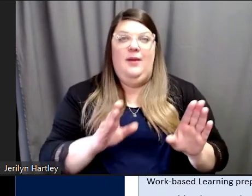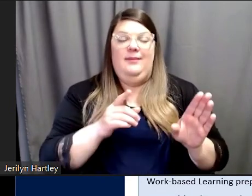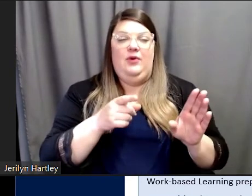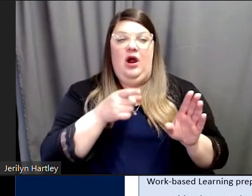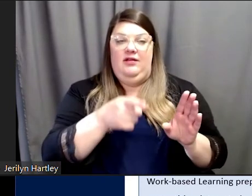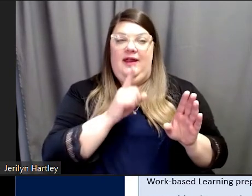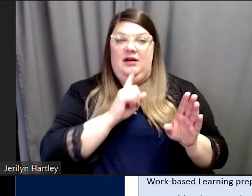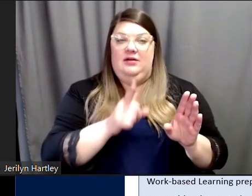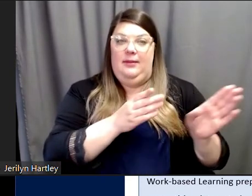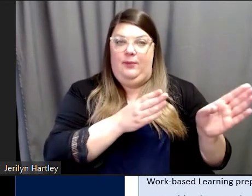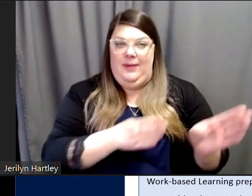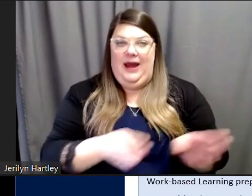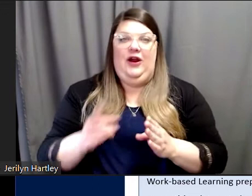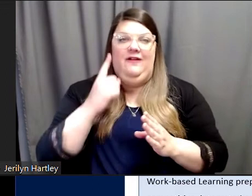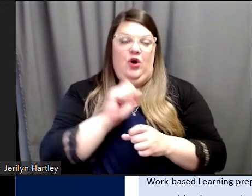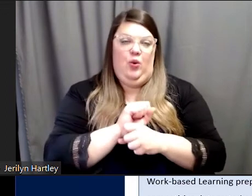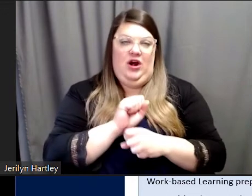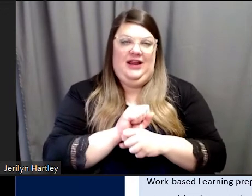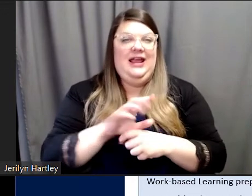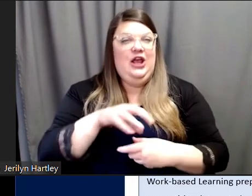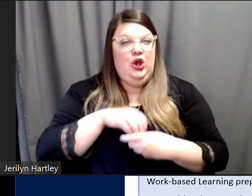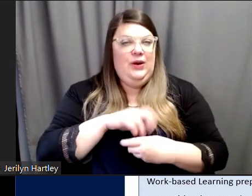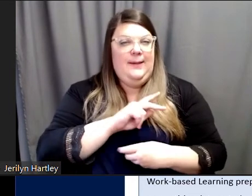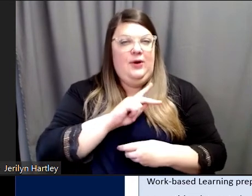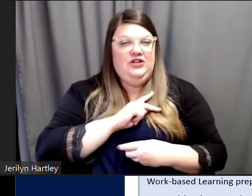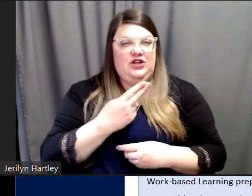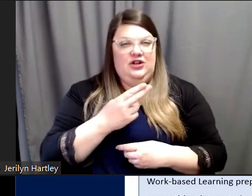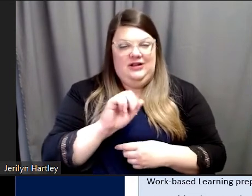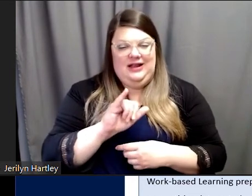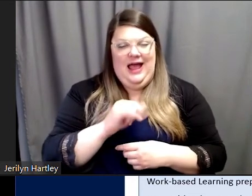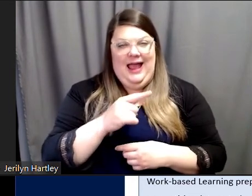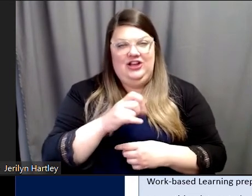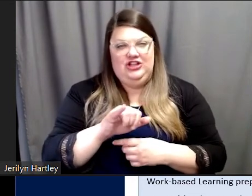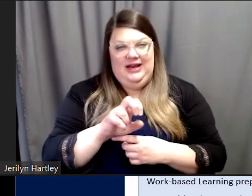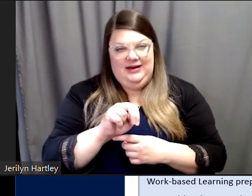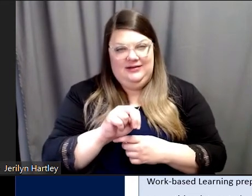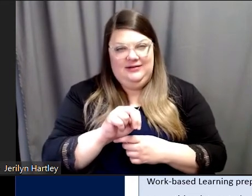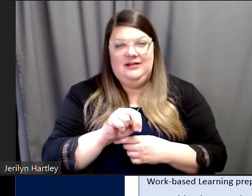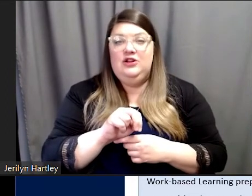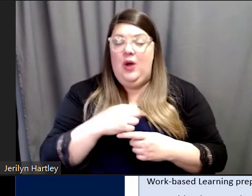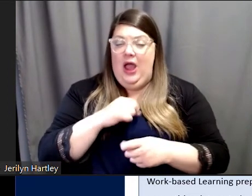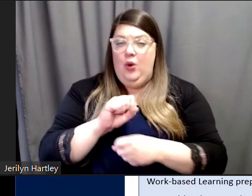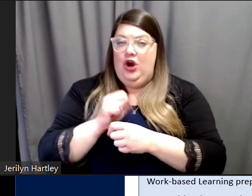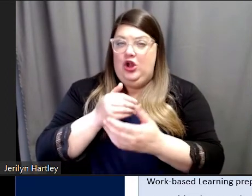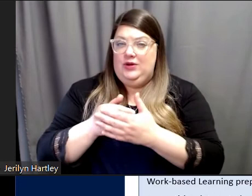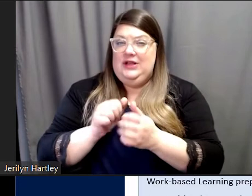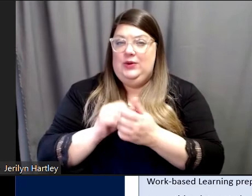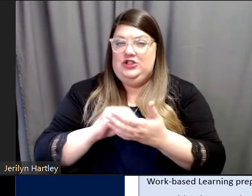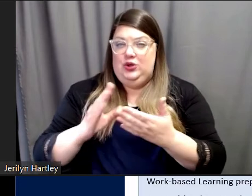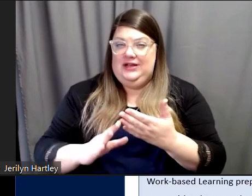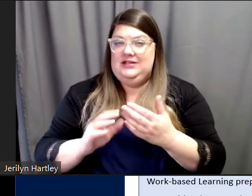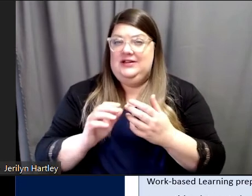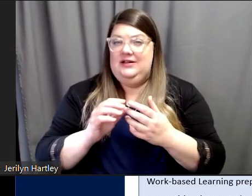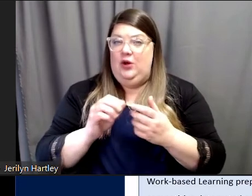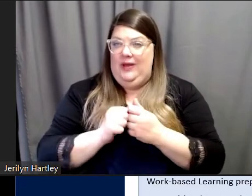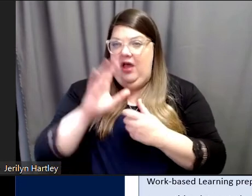hygiene. So I work closely with a lot of students with autism, and most of them reported